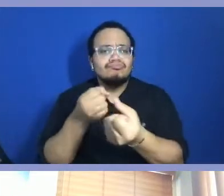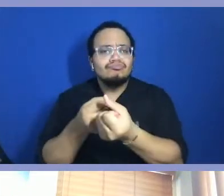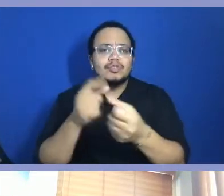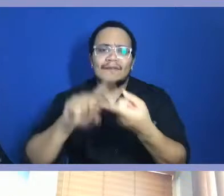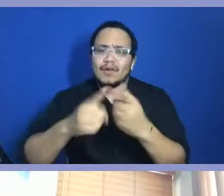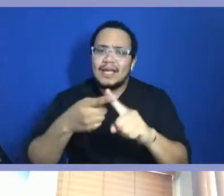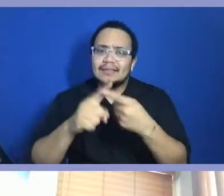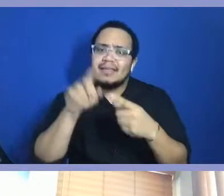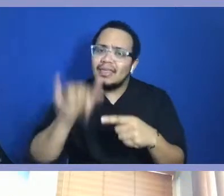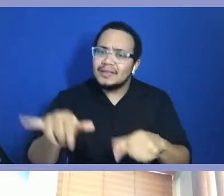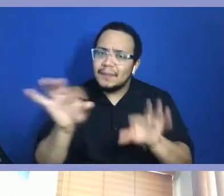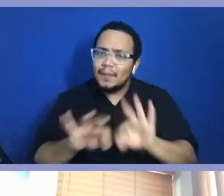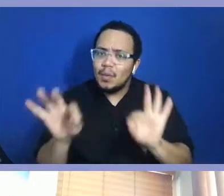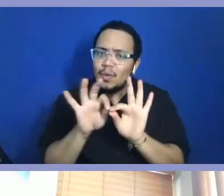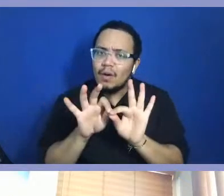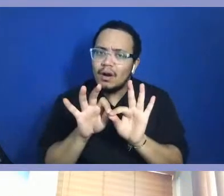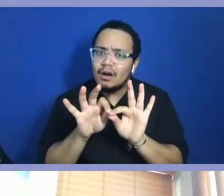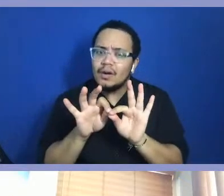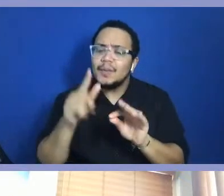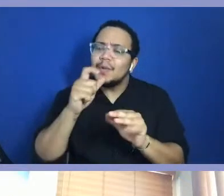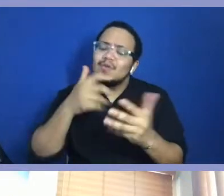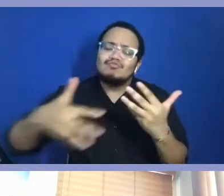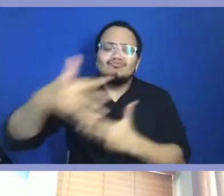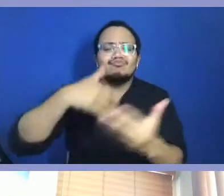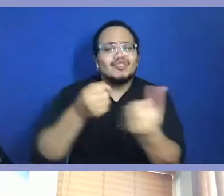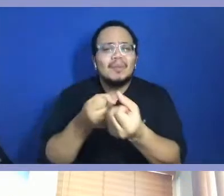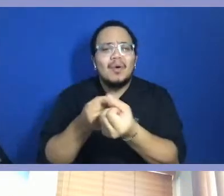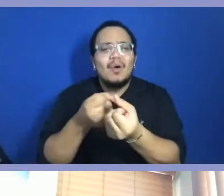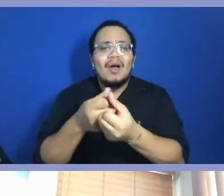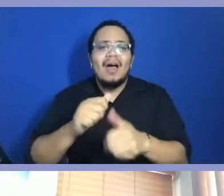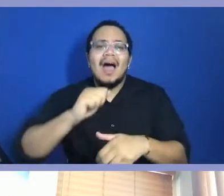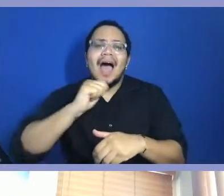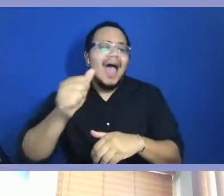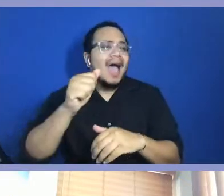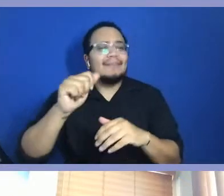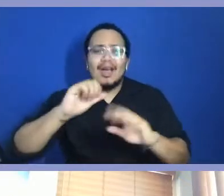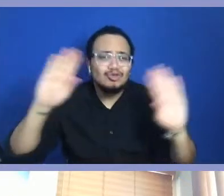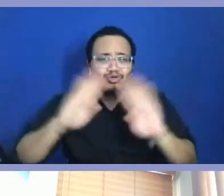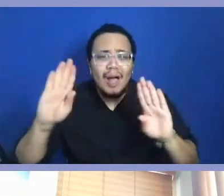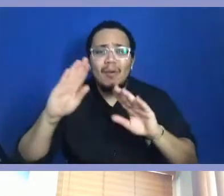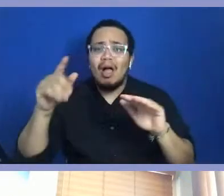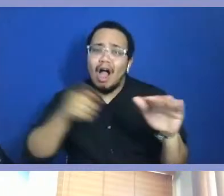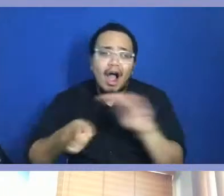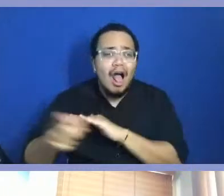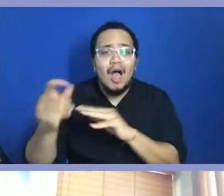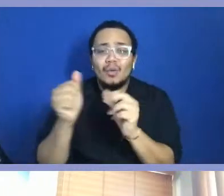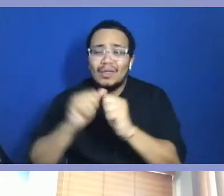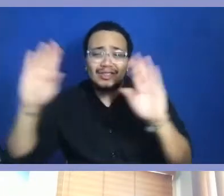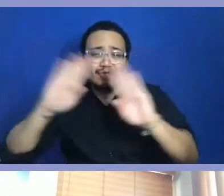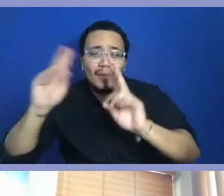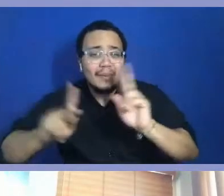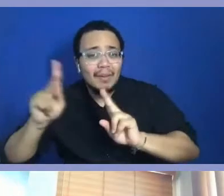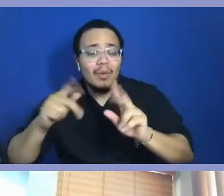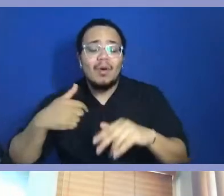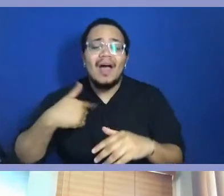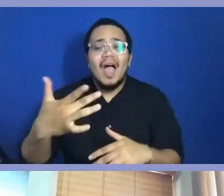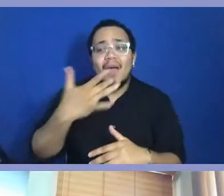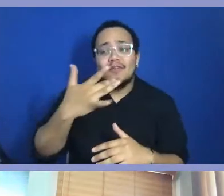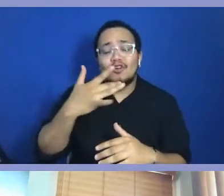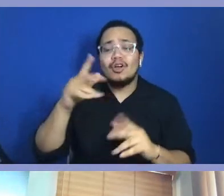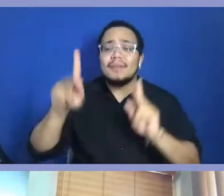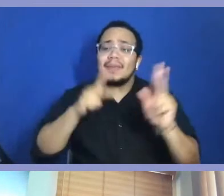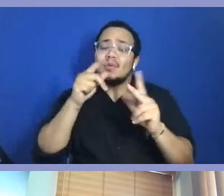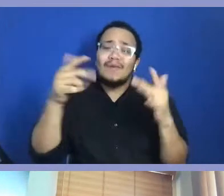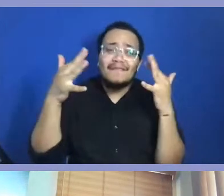hold. And I'm not running around no knuckleheads that ain't happening. I hang out with positive people. We're going to get out of this mess.